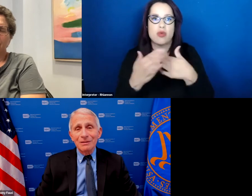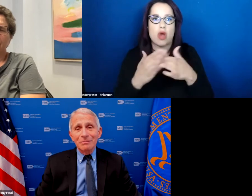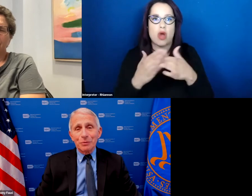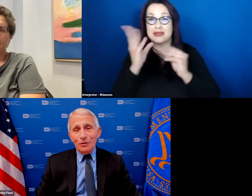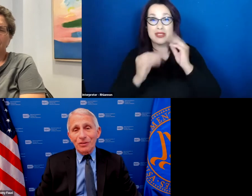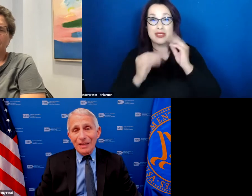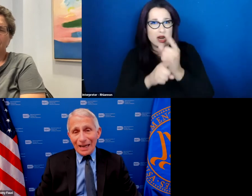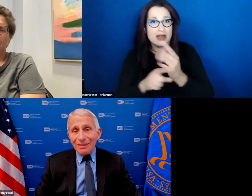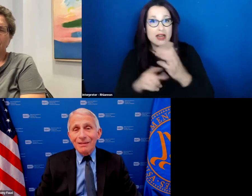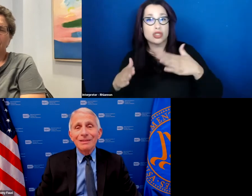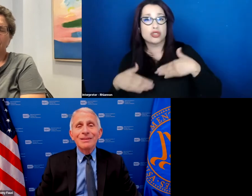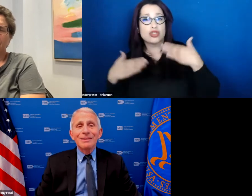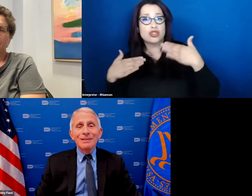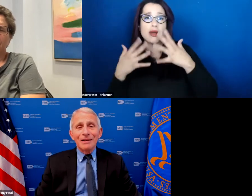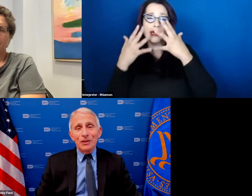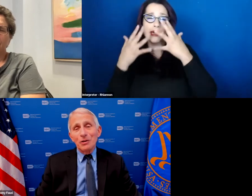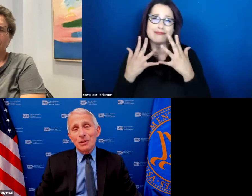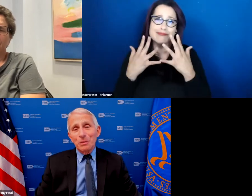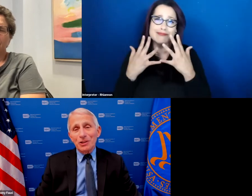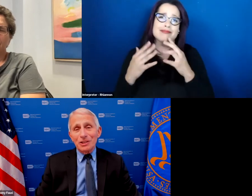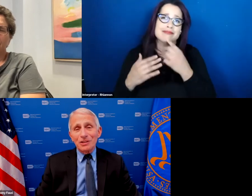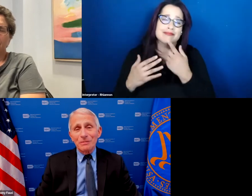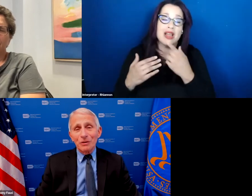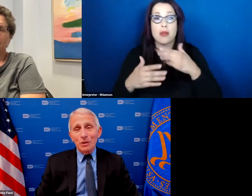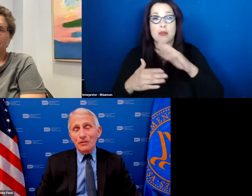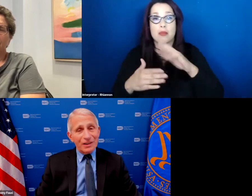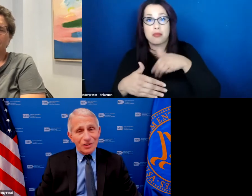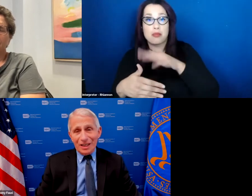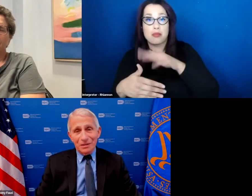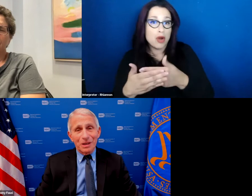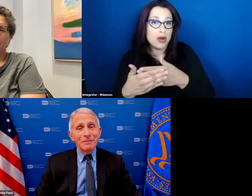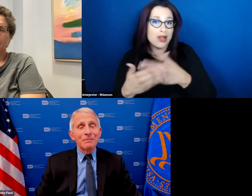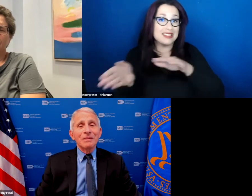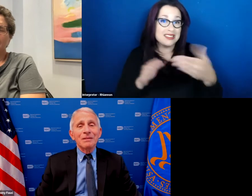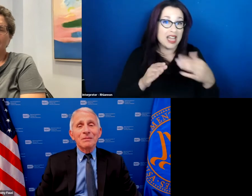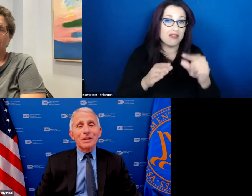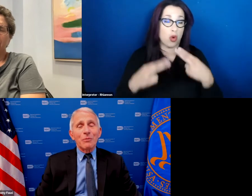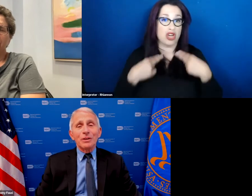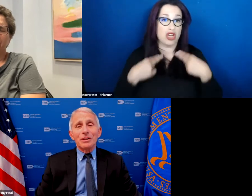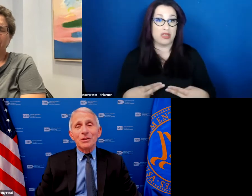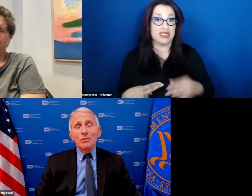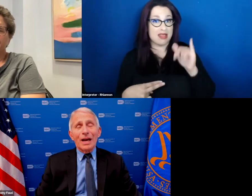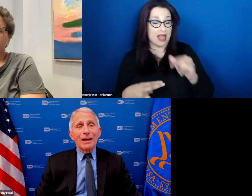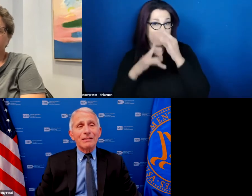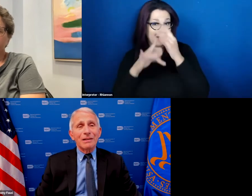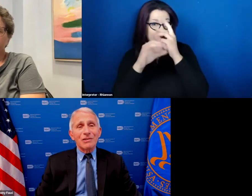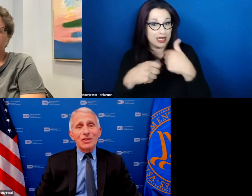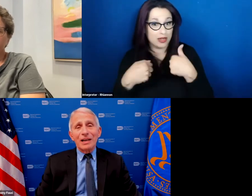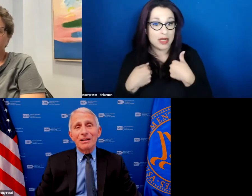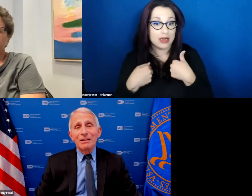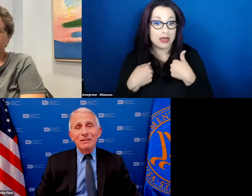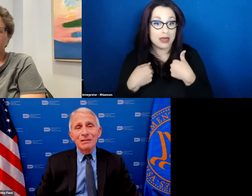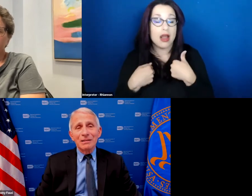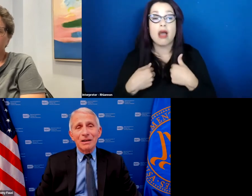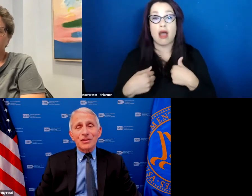birth death of the human species which fascinated me but i wanted to do that in the